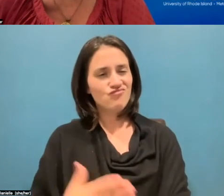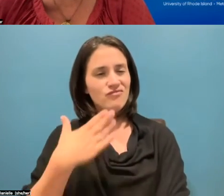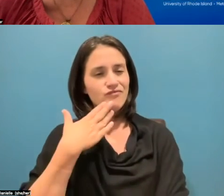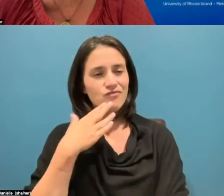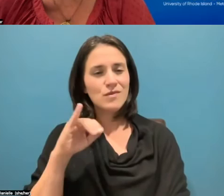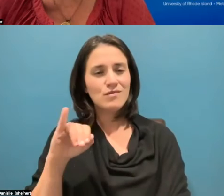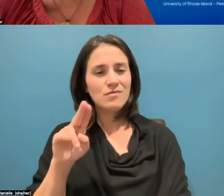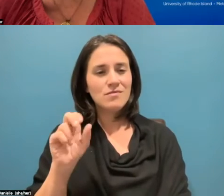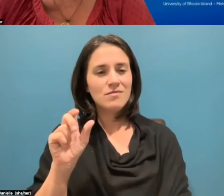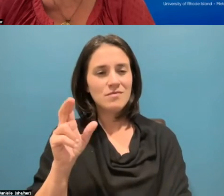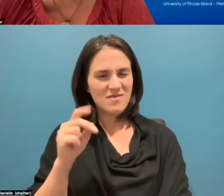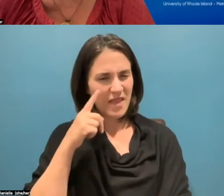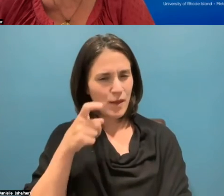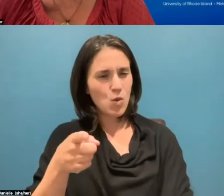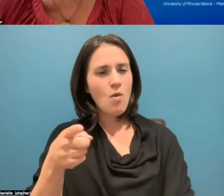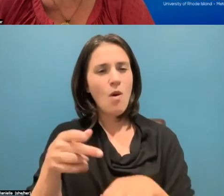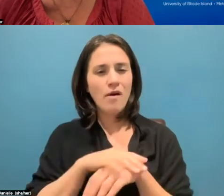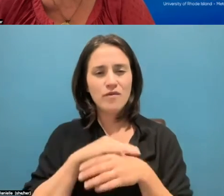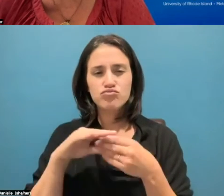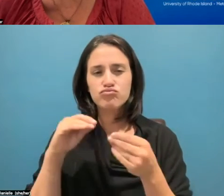covered it. You nailed it.